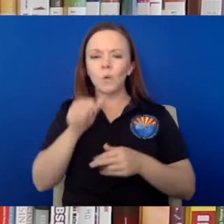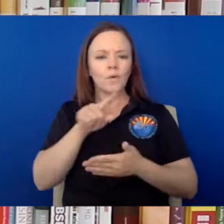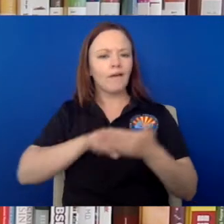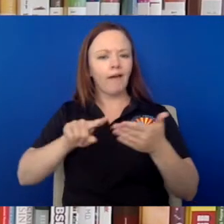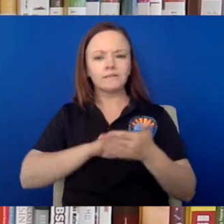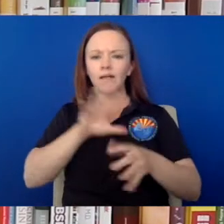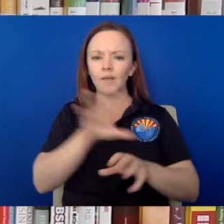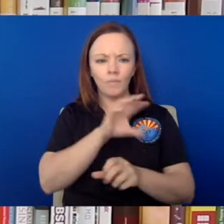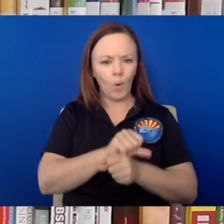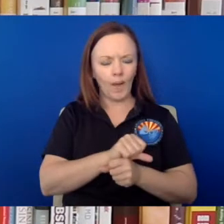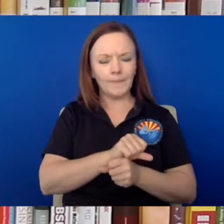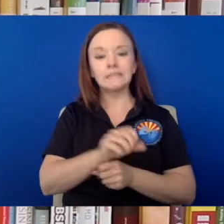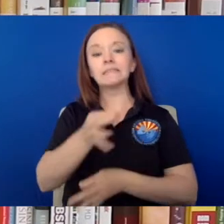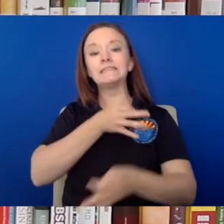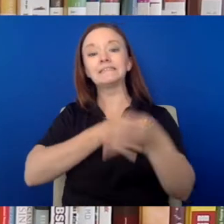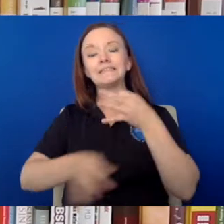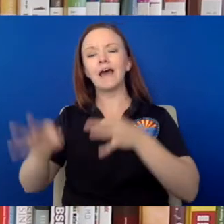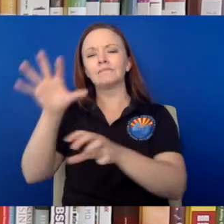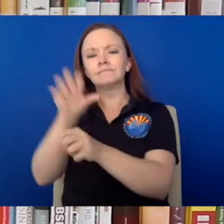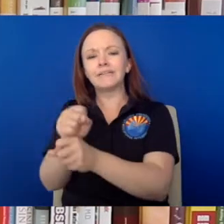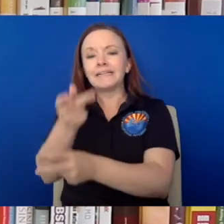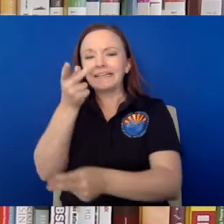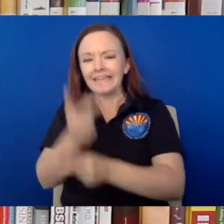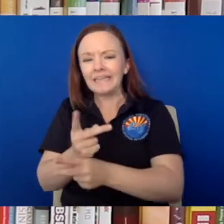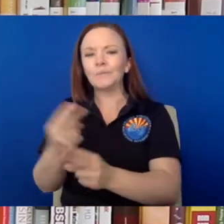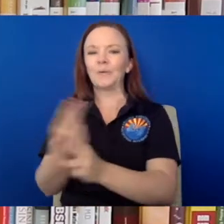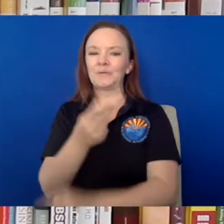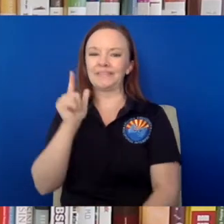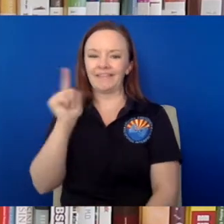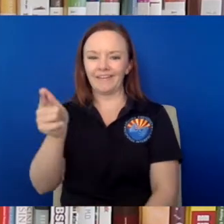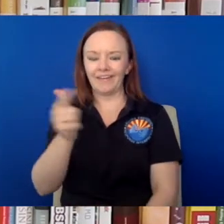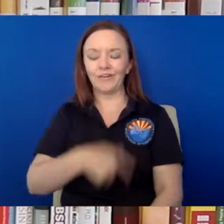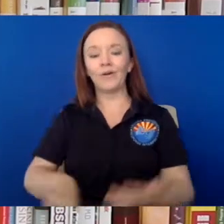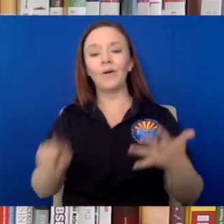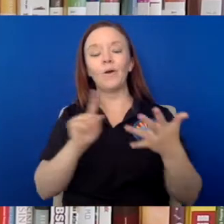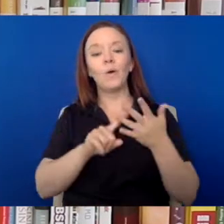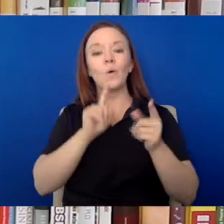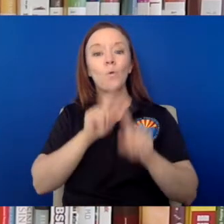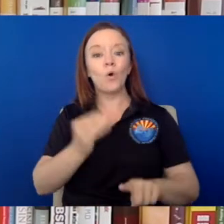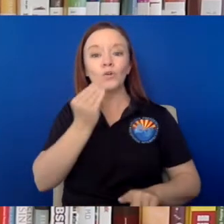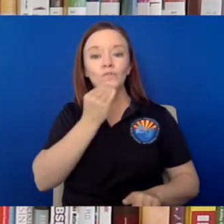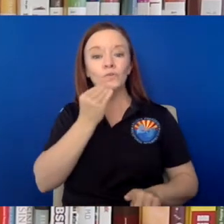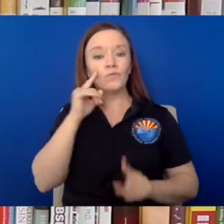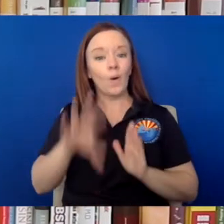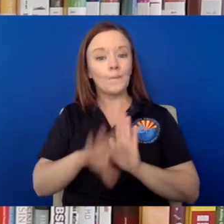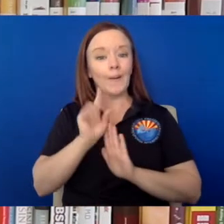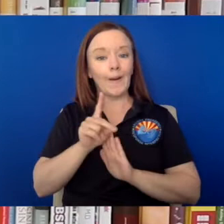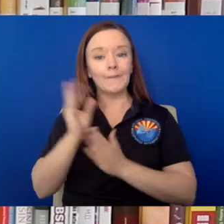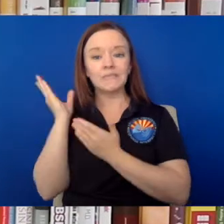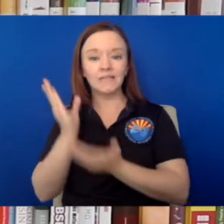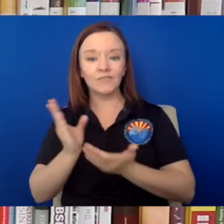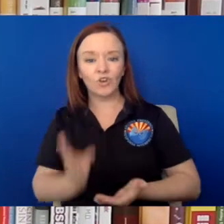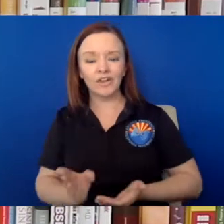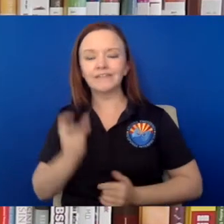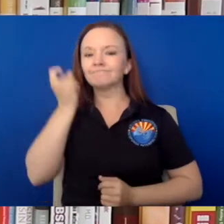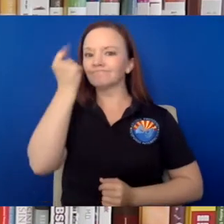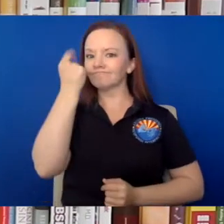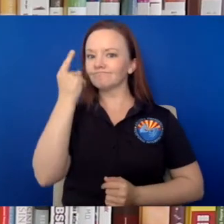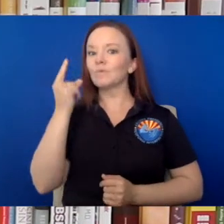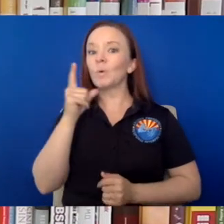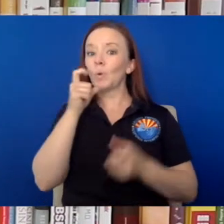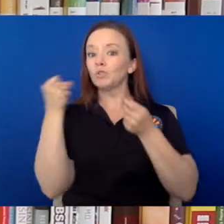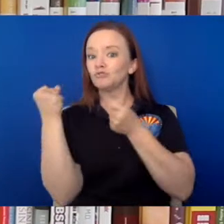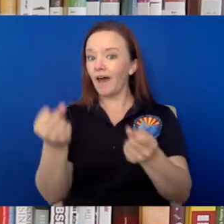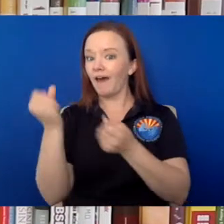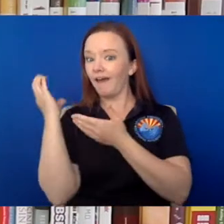keep a credit with that business to use at a later date. Order takeout or delivery. And remember, your delivery driver is likely working